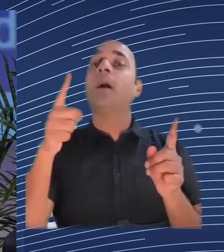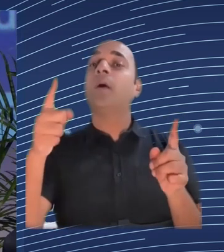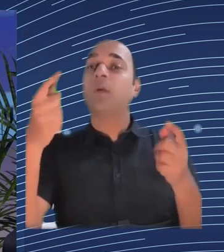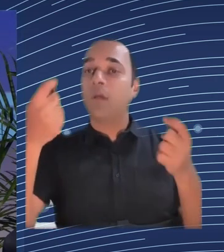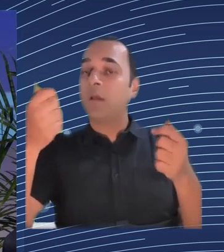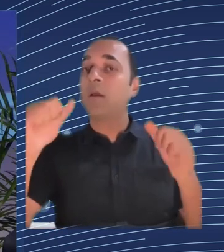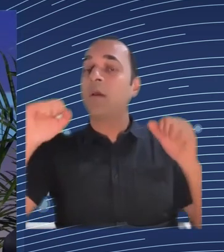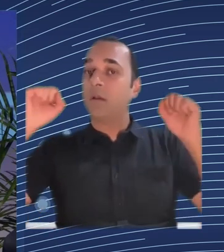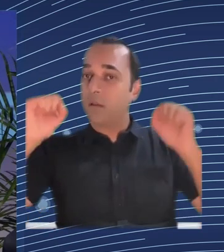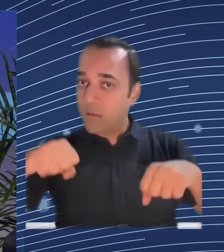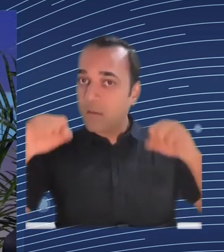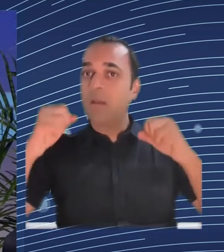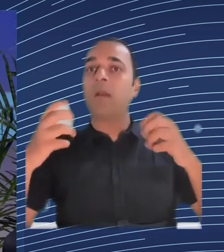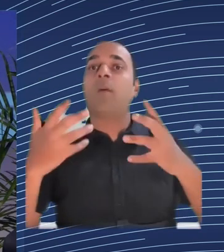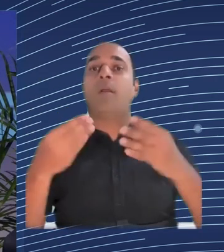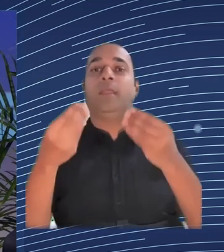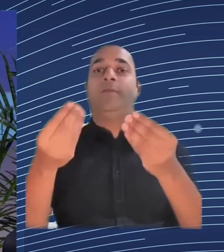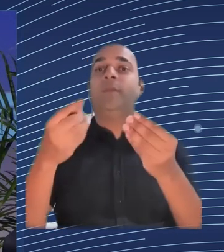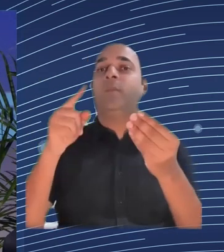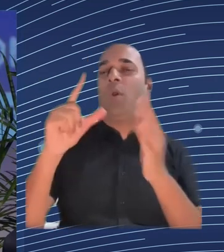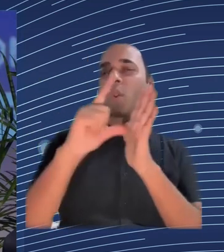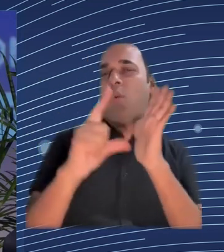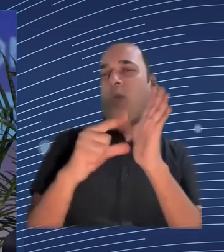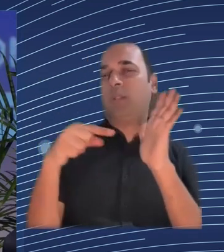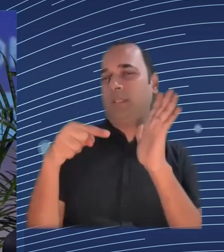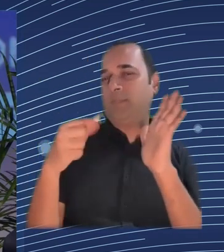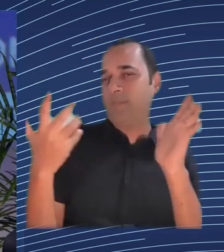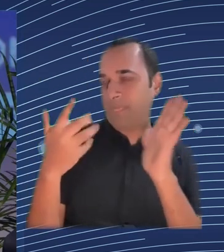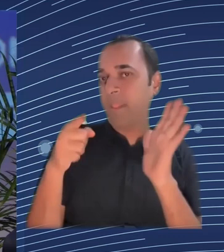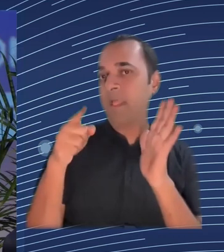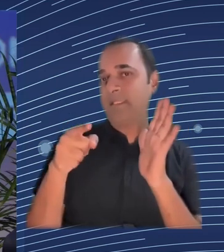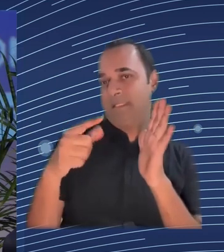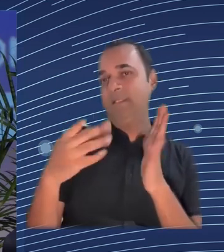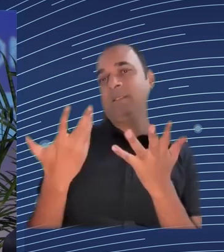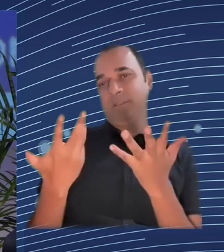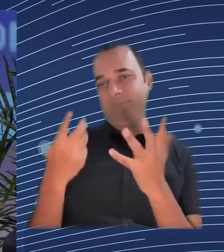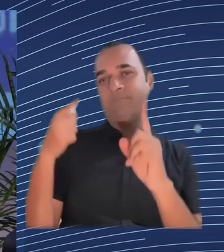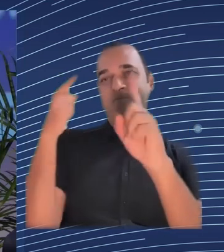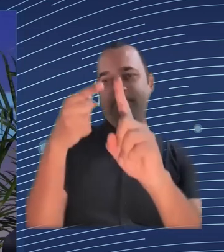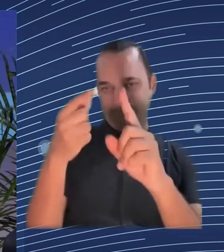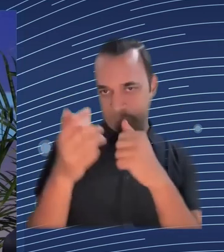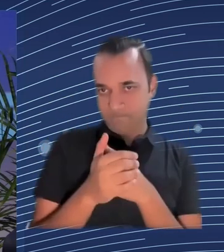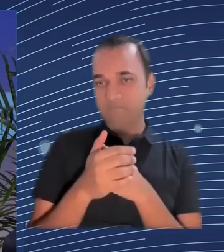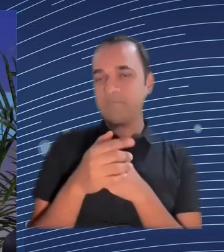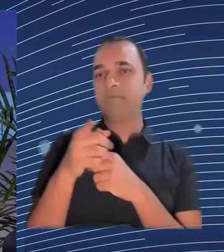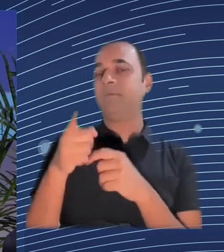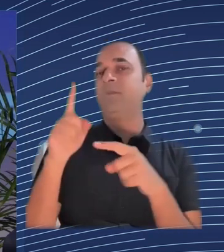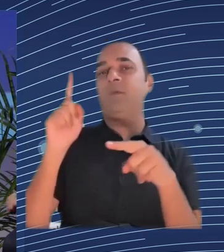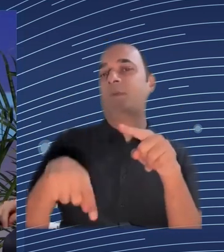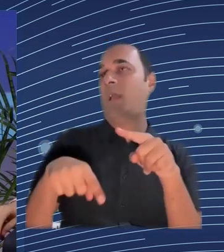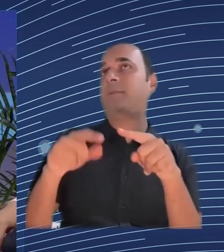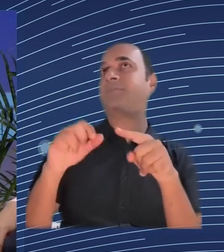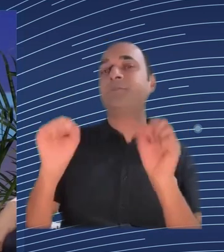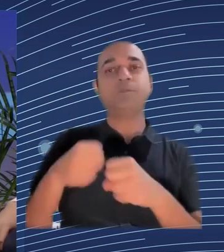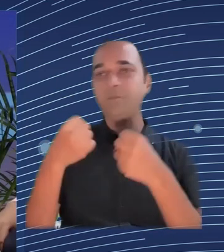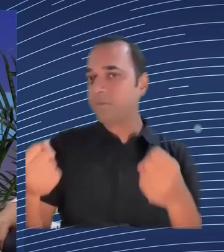reworking in the context of employment and work compliance there just isn't there just isn't any there just isn't any in terms of data